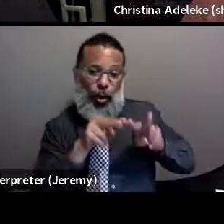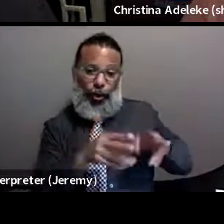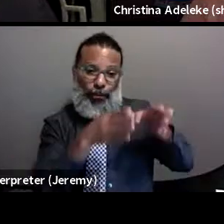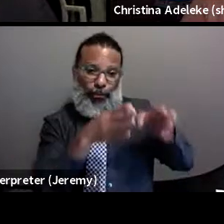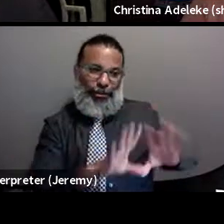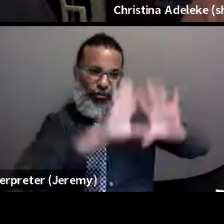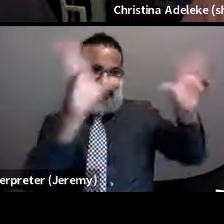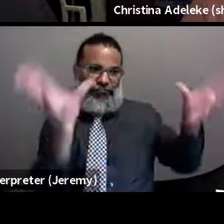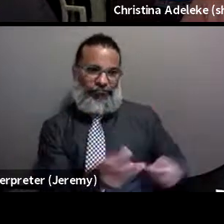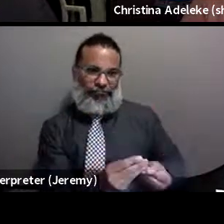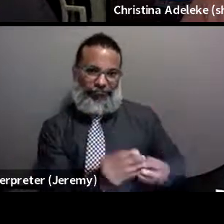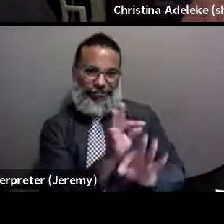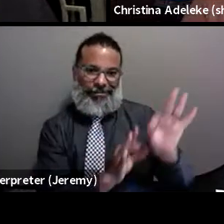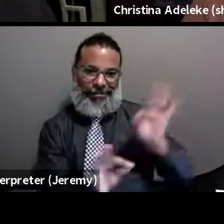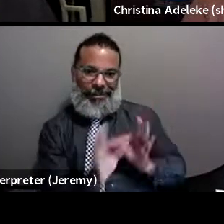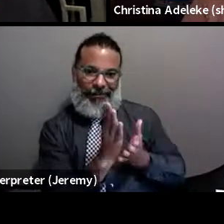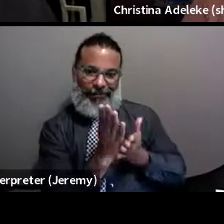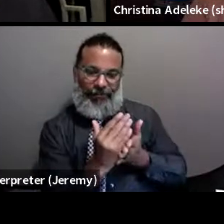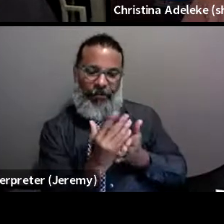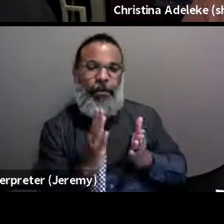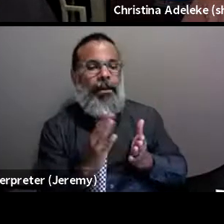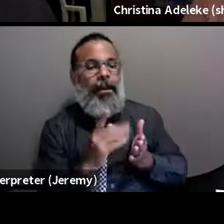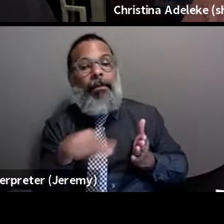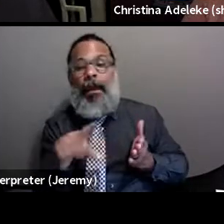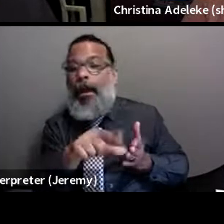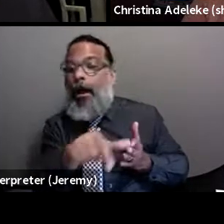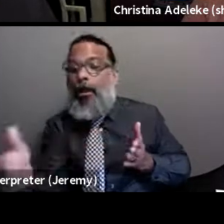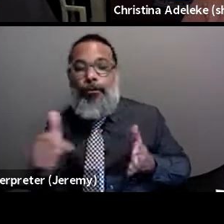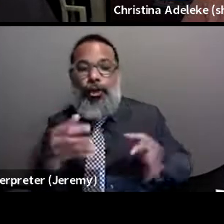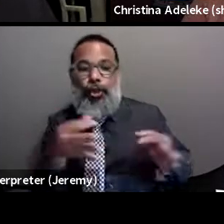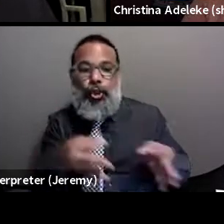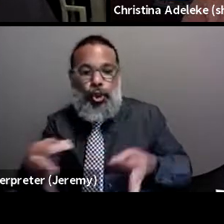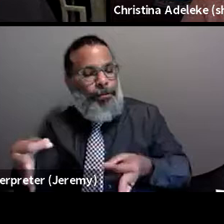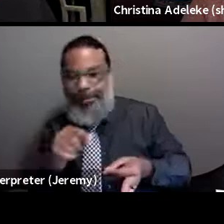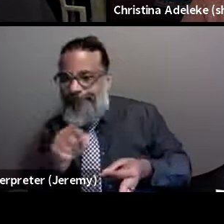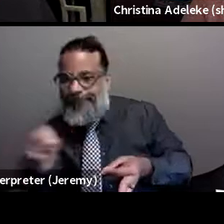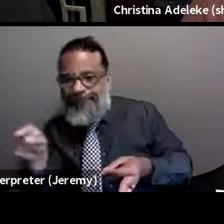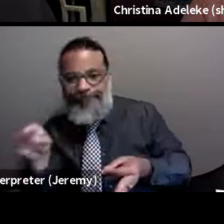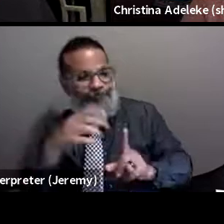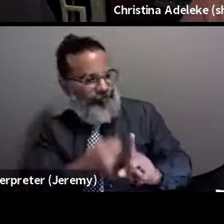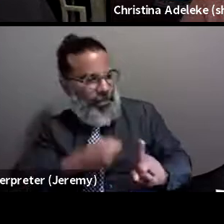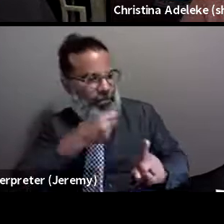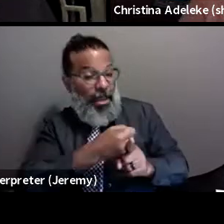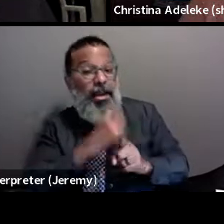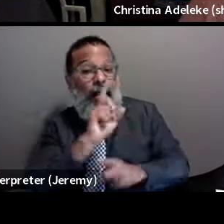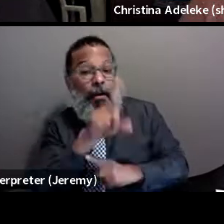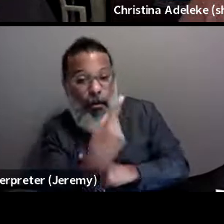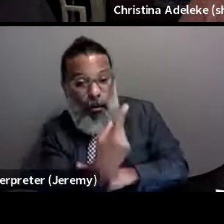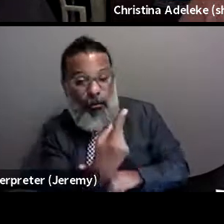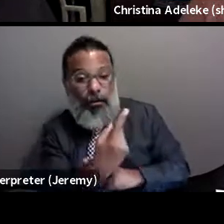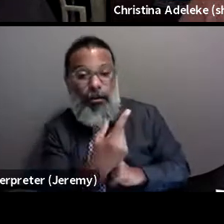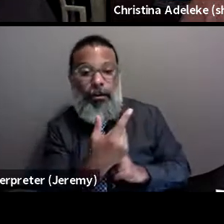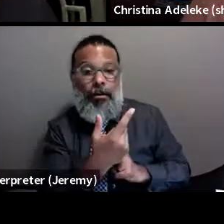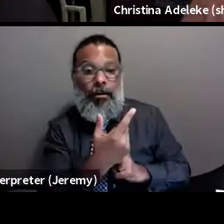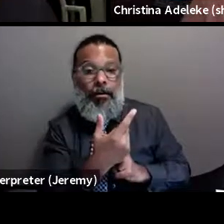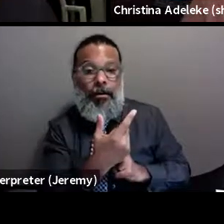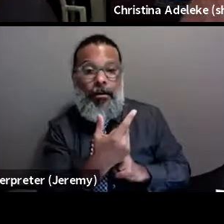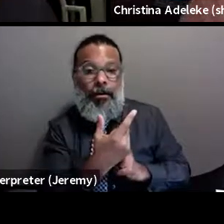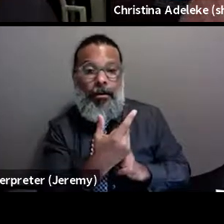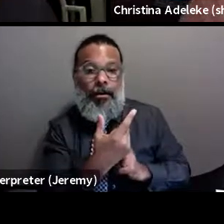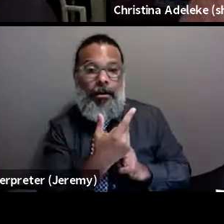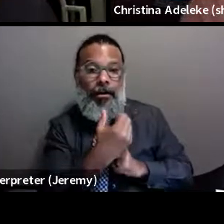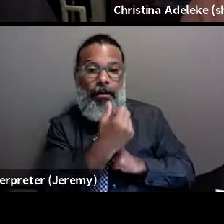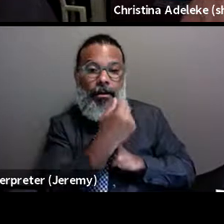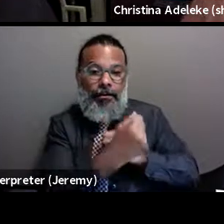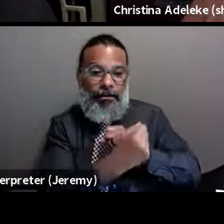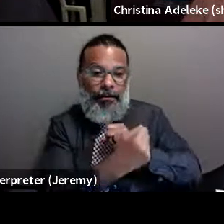these other determinants are taken into consideration to impact not only, you know, the, the years lived,